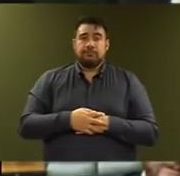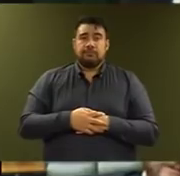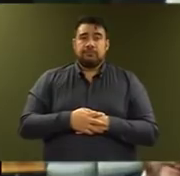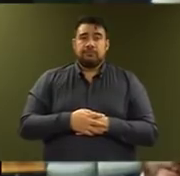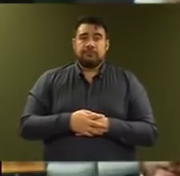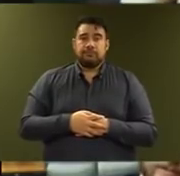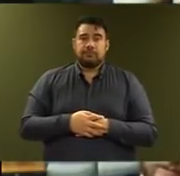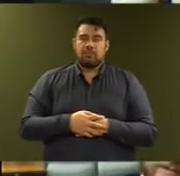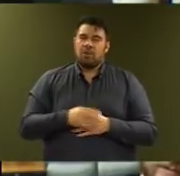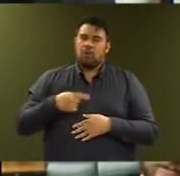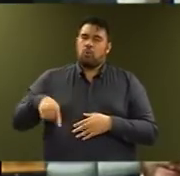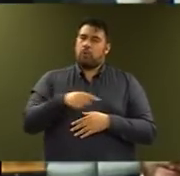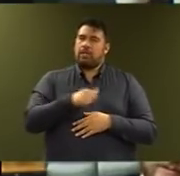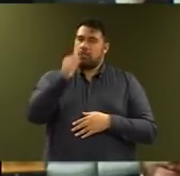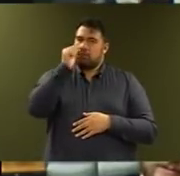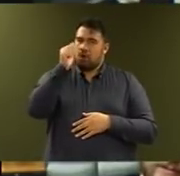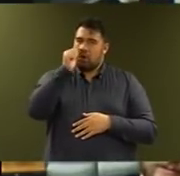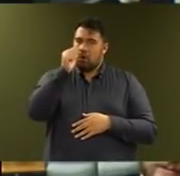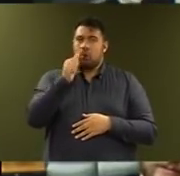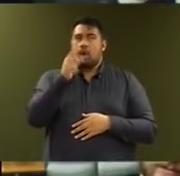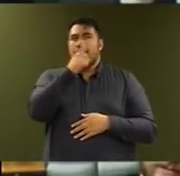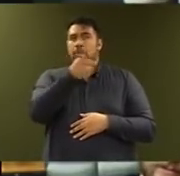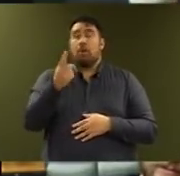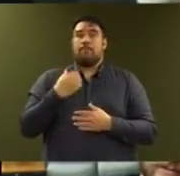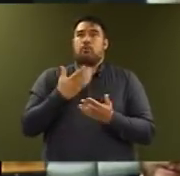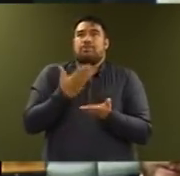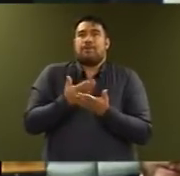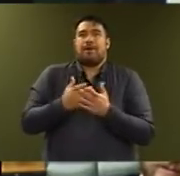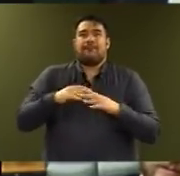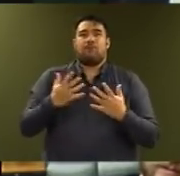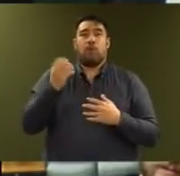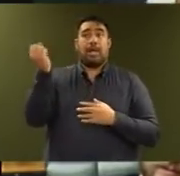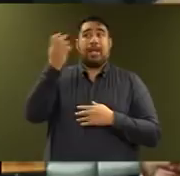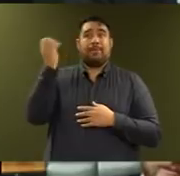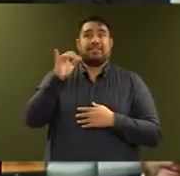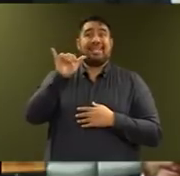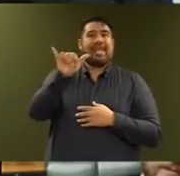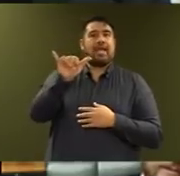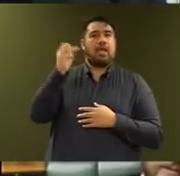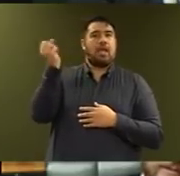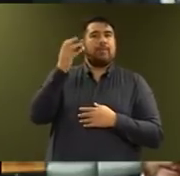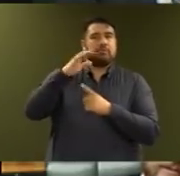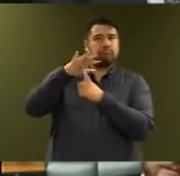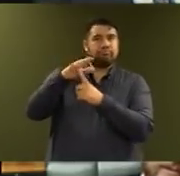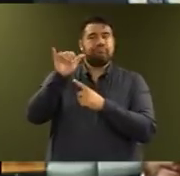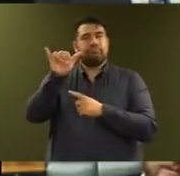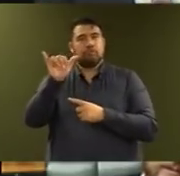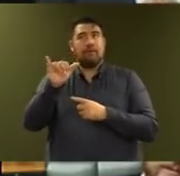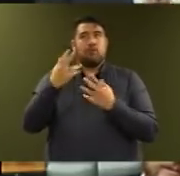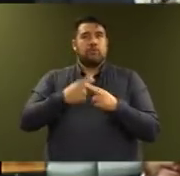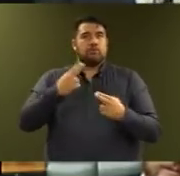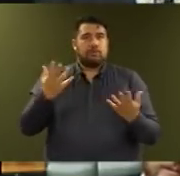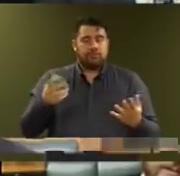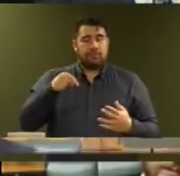We also recognise a rising demand for air ambulance services which are a critical part of how we respond to health emergencies. In this